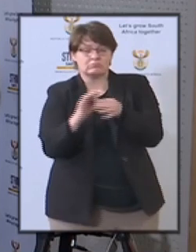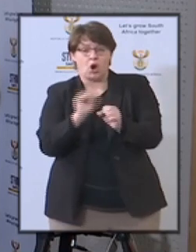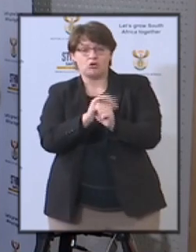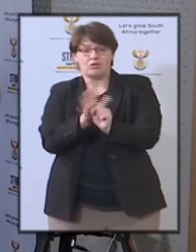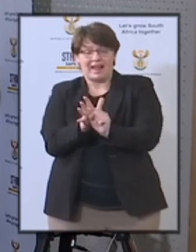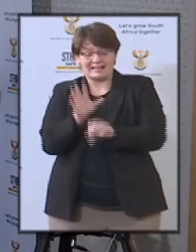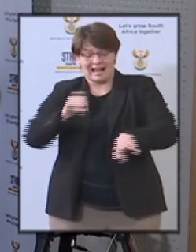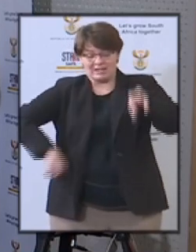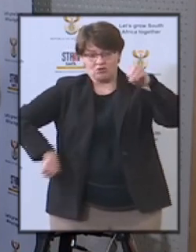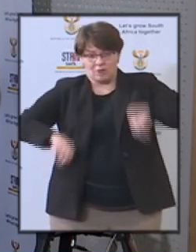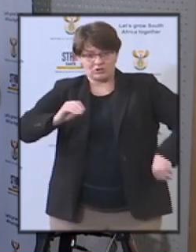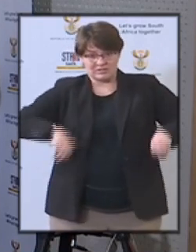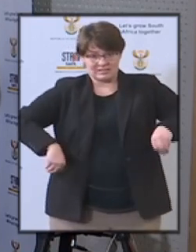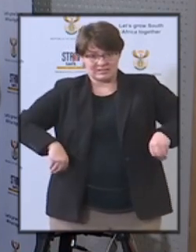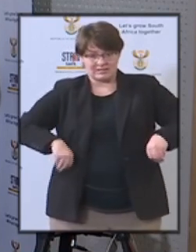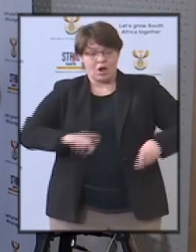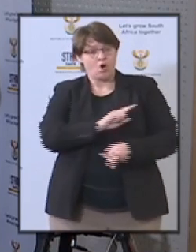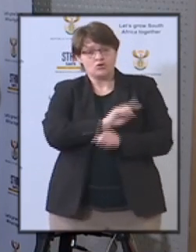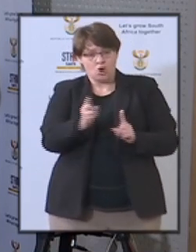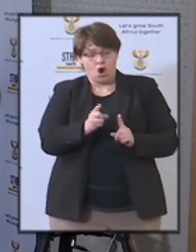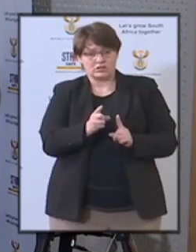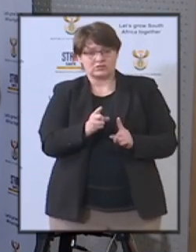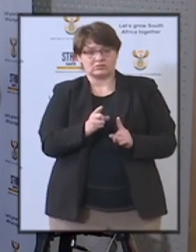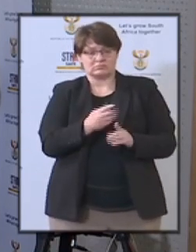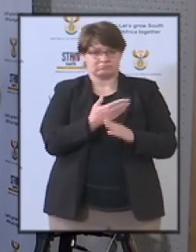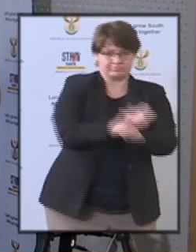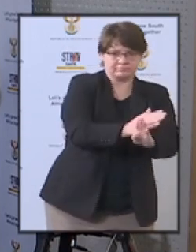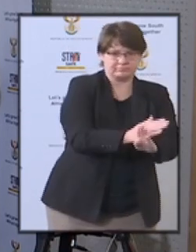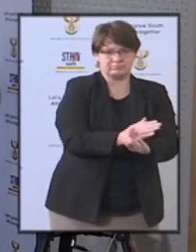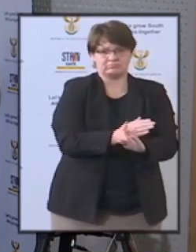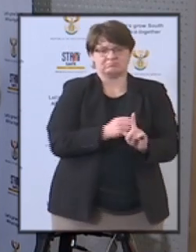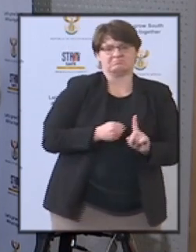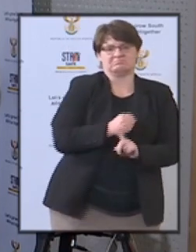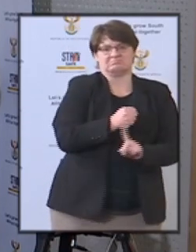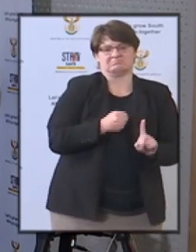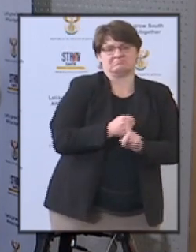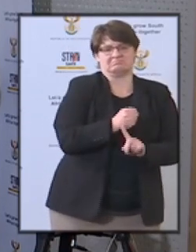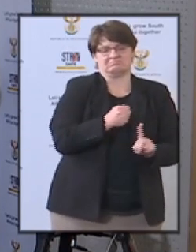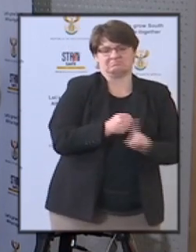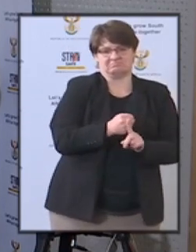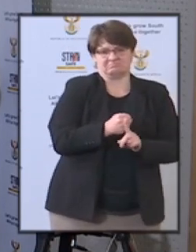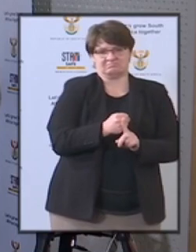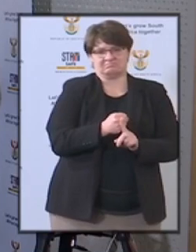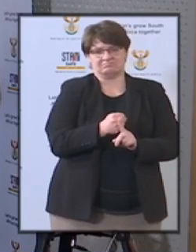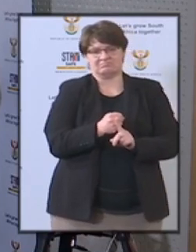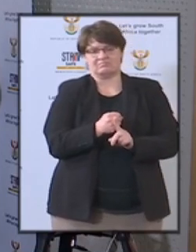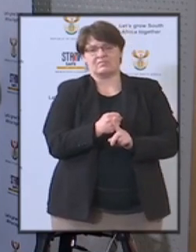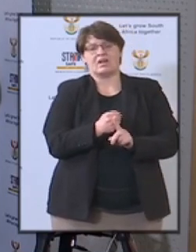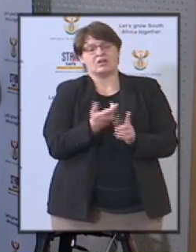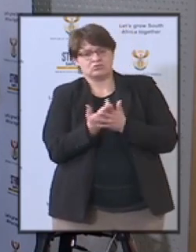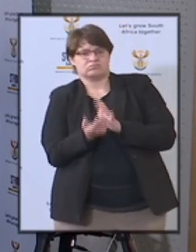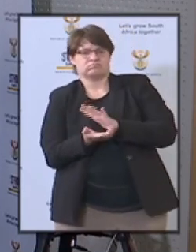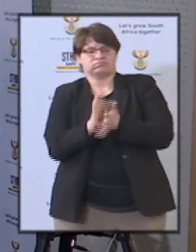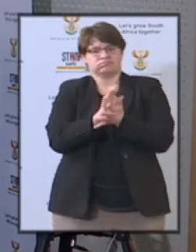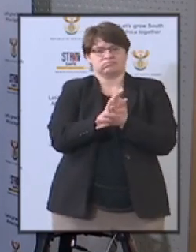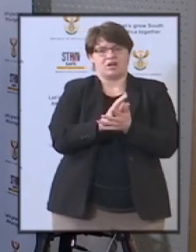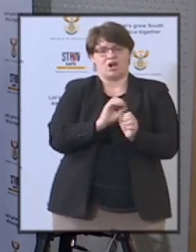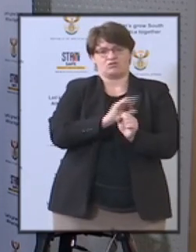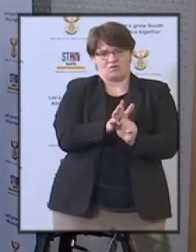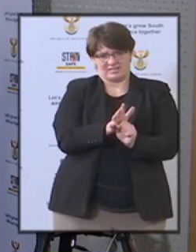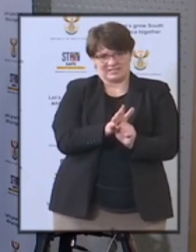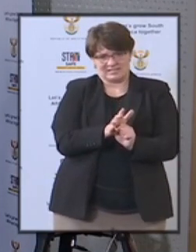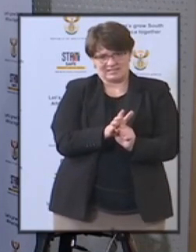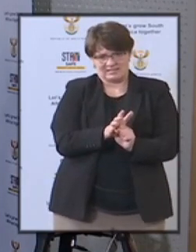does not hamper efforts to combat could combat the pandemic that's all for now